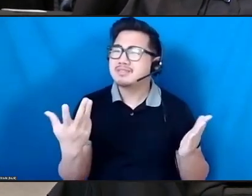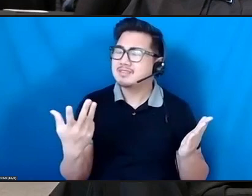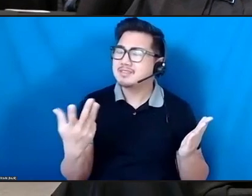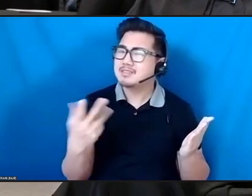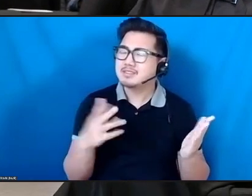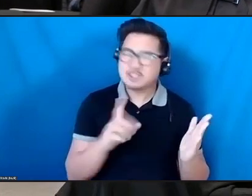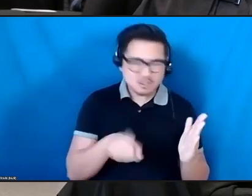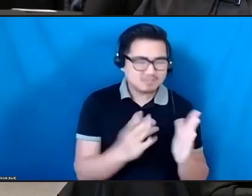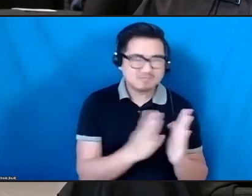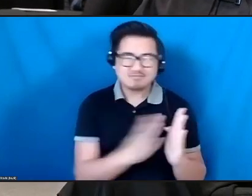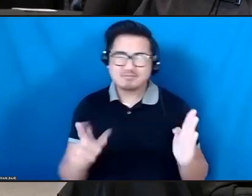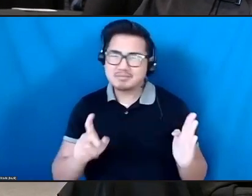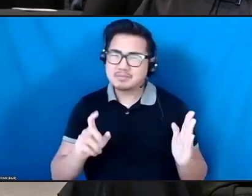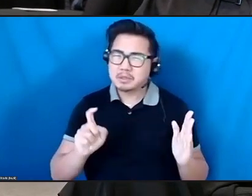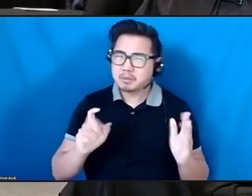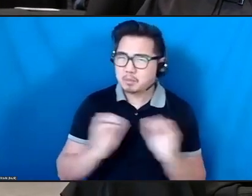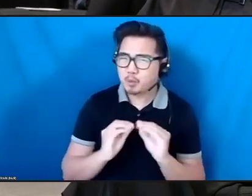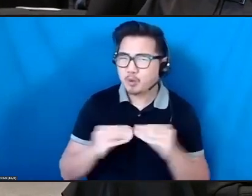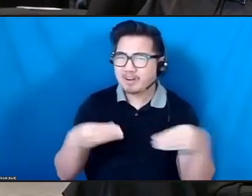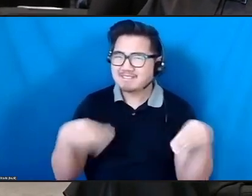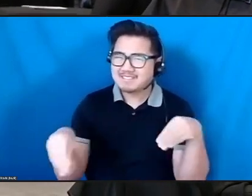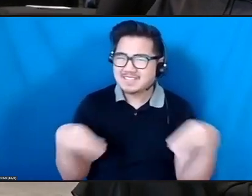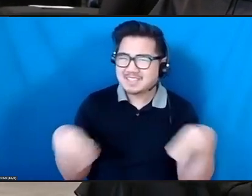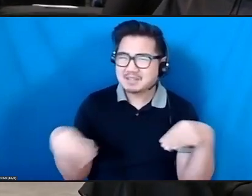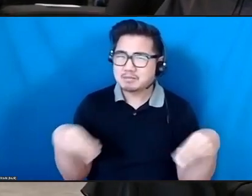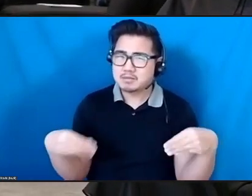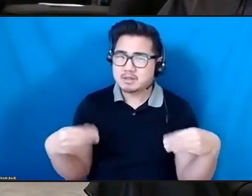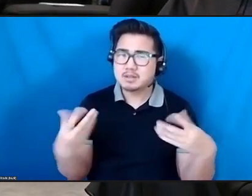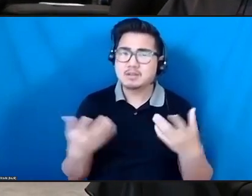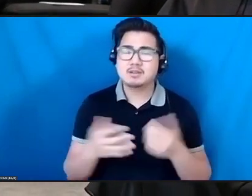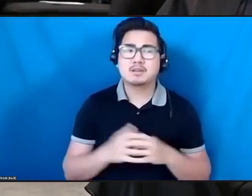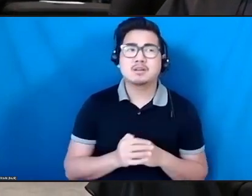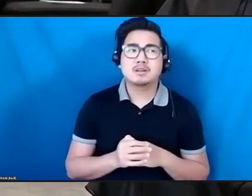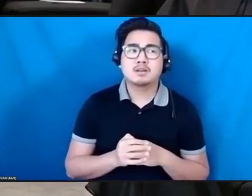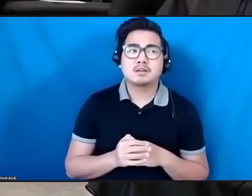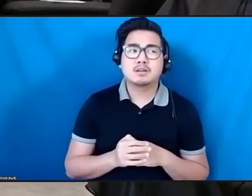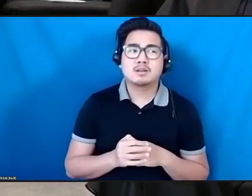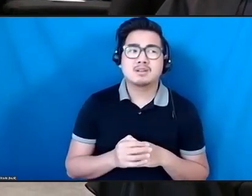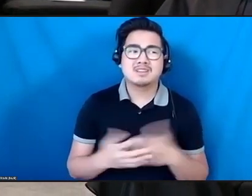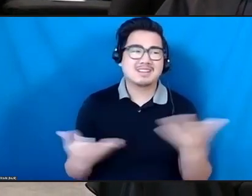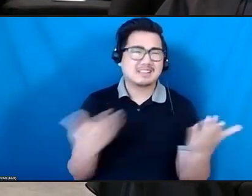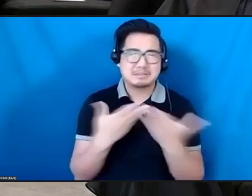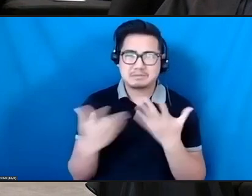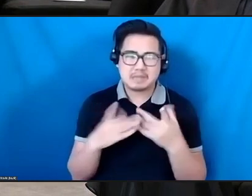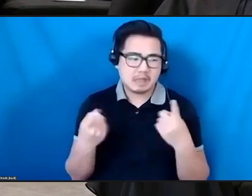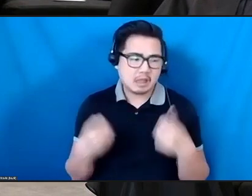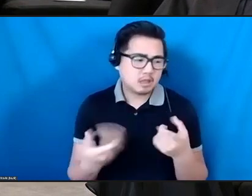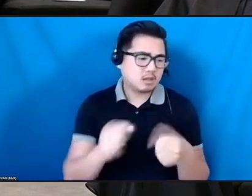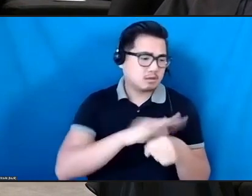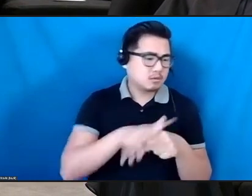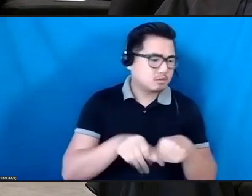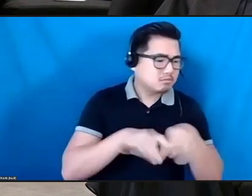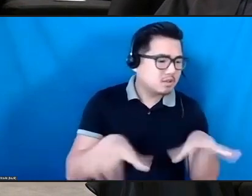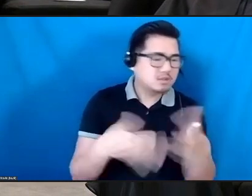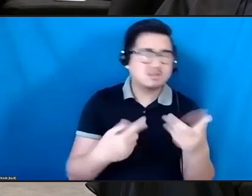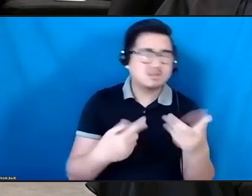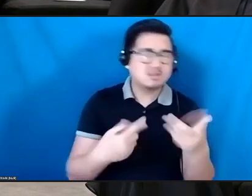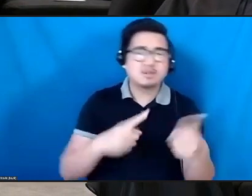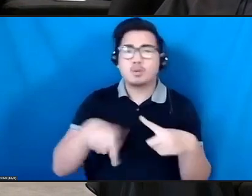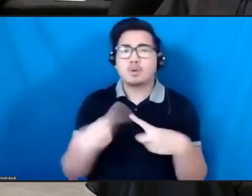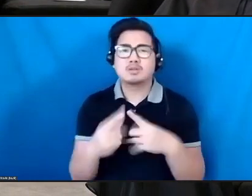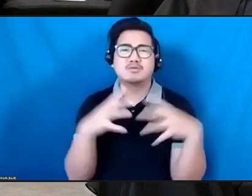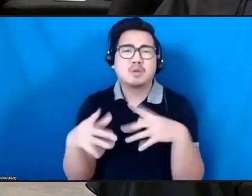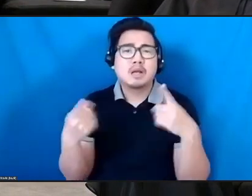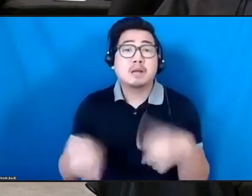to defy COVID, to defy war, to defy political coup, and so on. So thank you for paying,